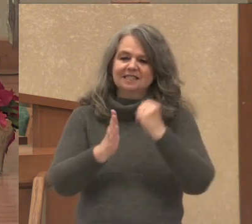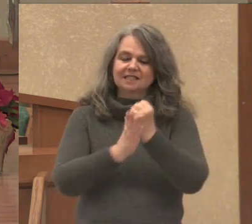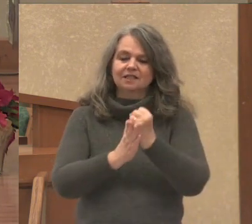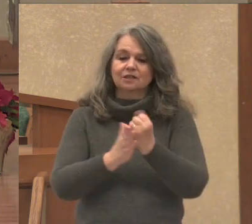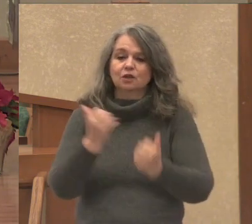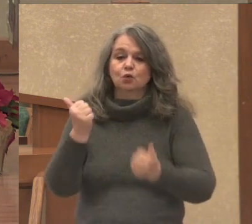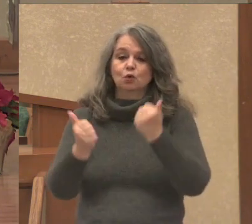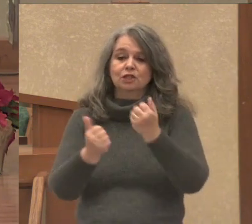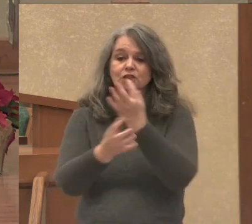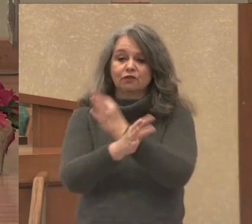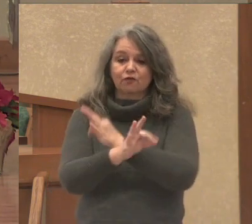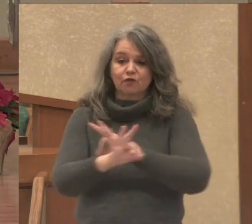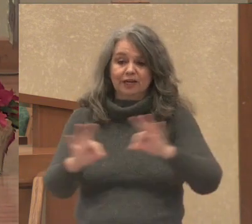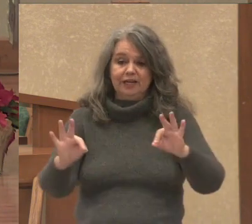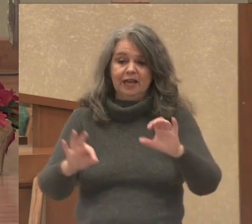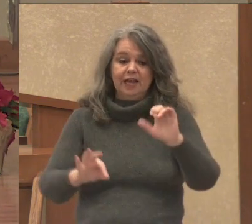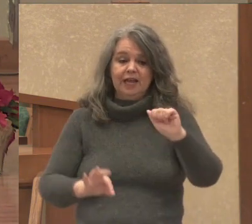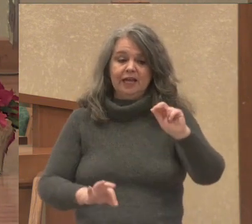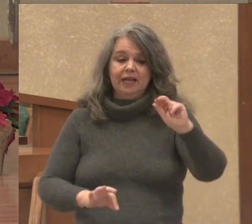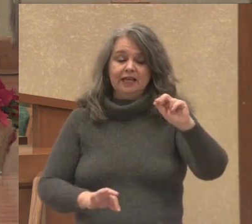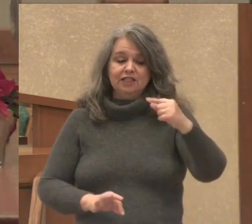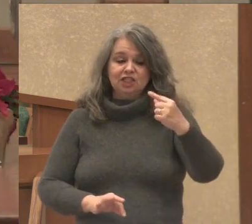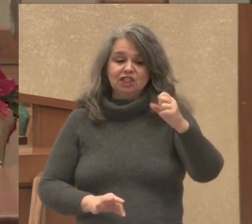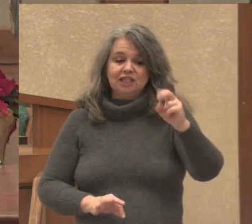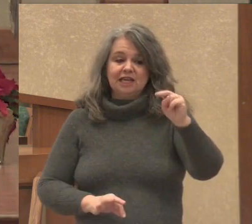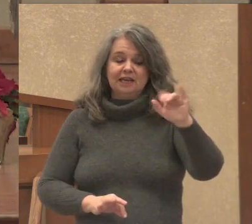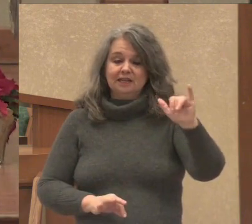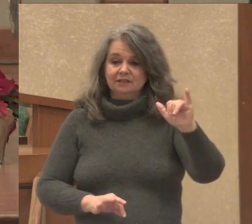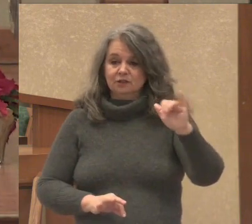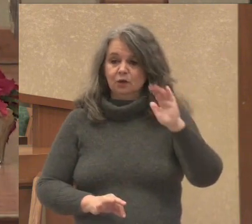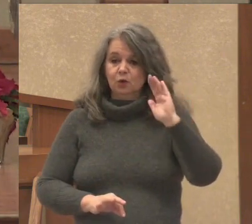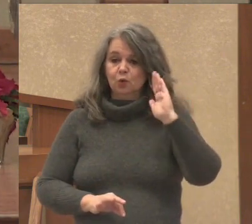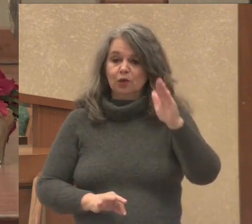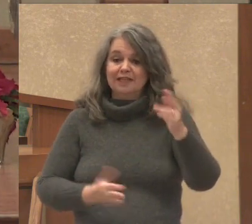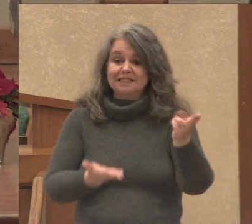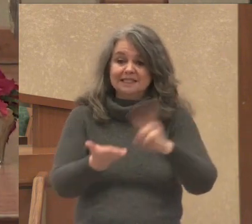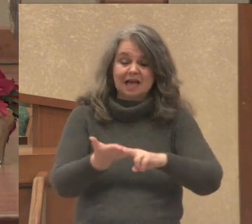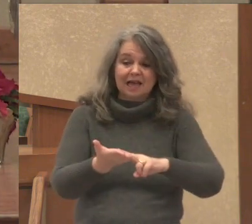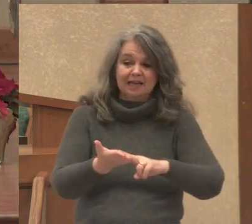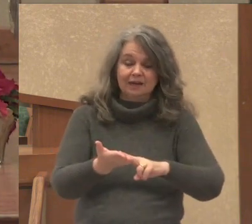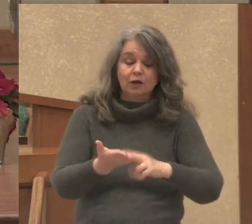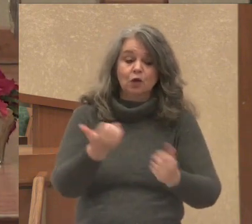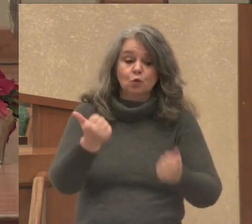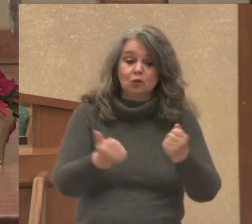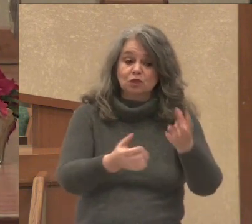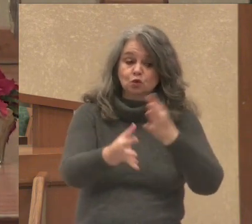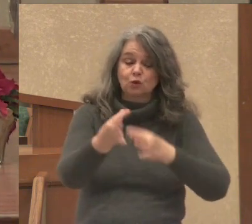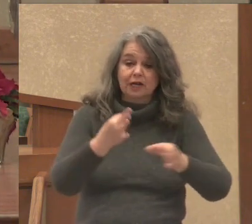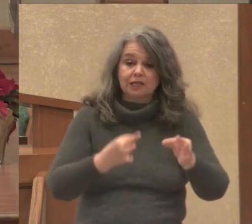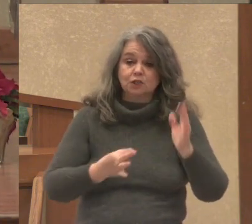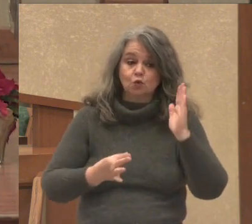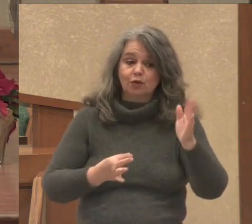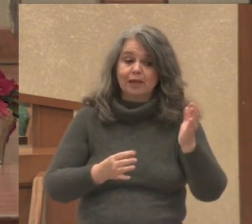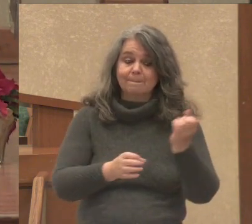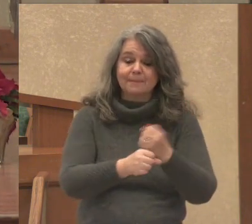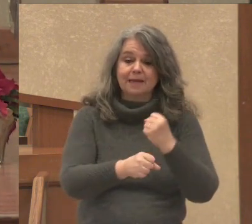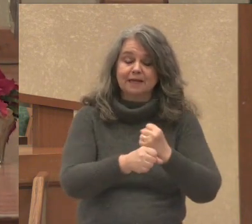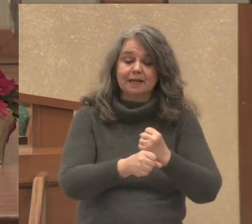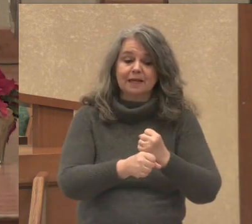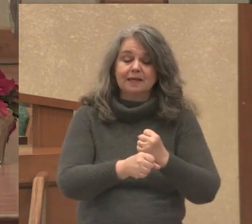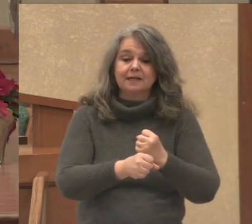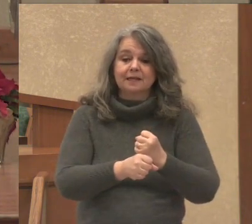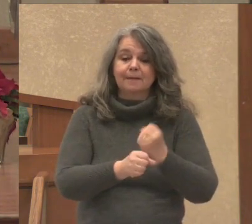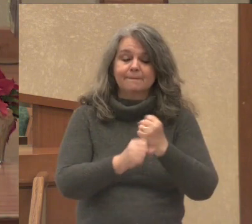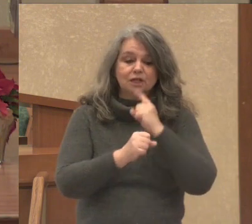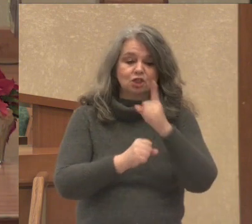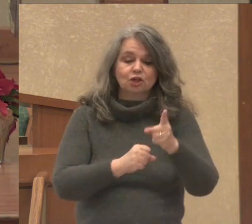agents are the Twins going to sign to bolster their pitching staff? Or what trades are they going to make so that their team is